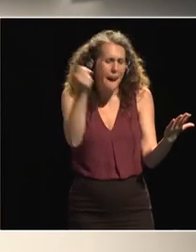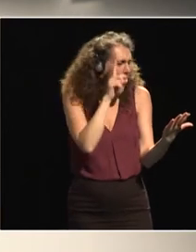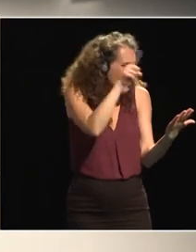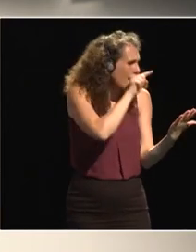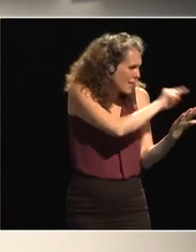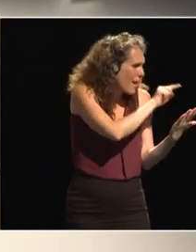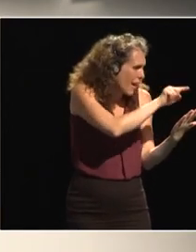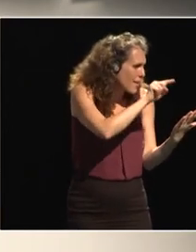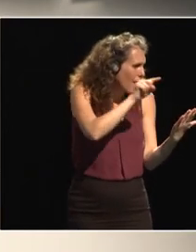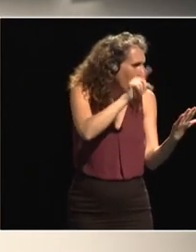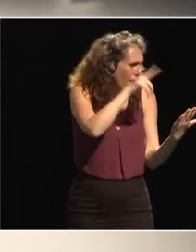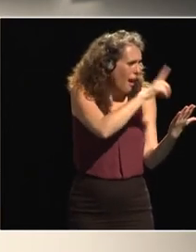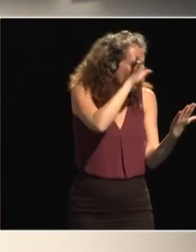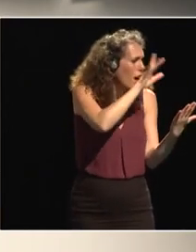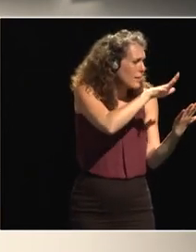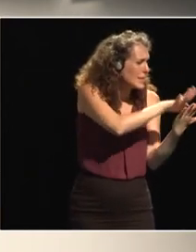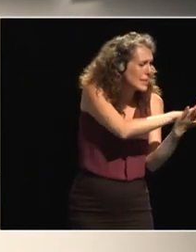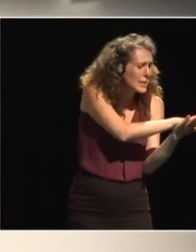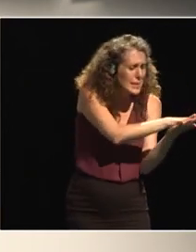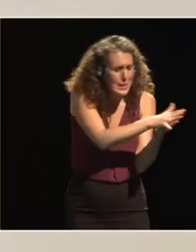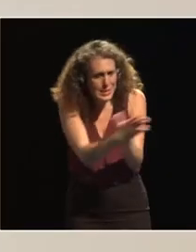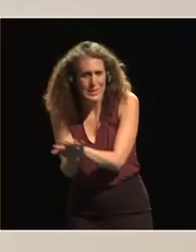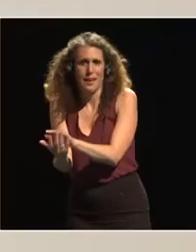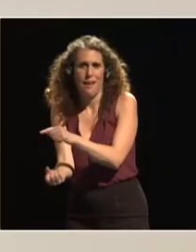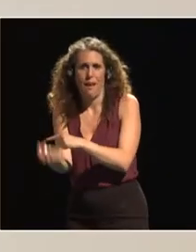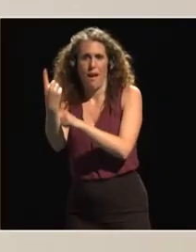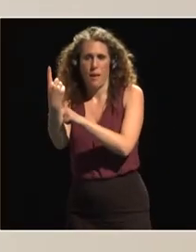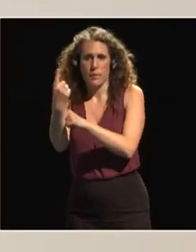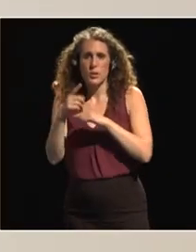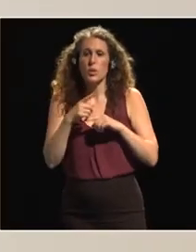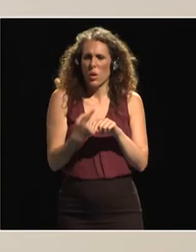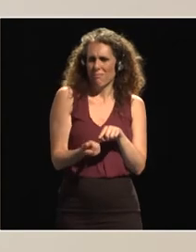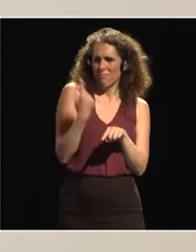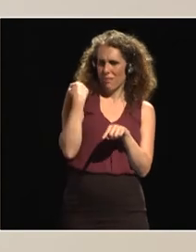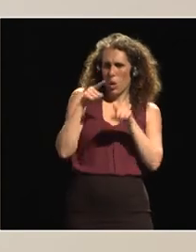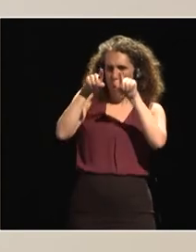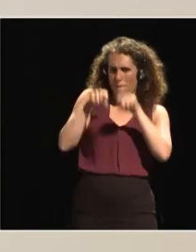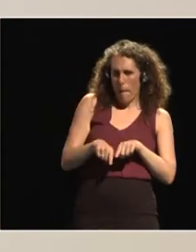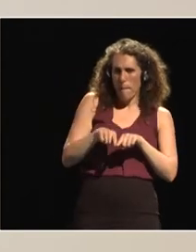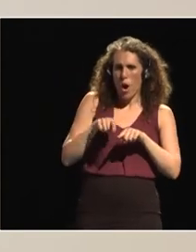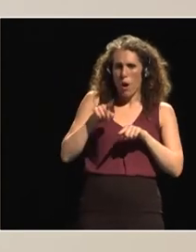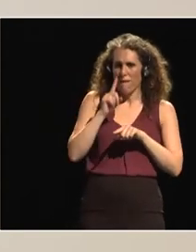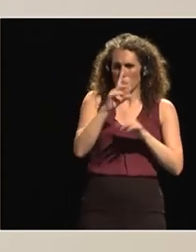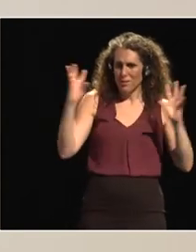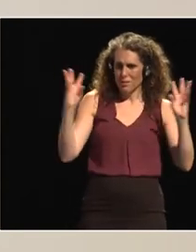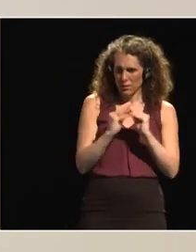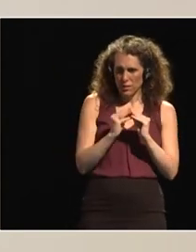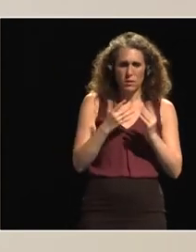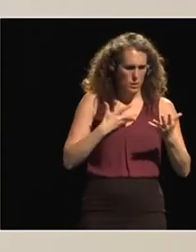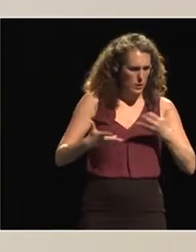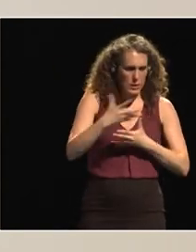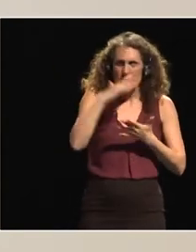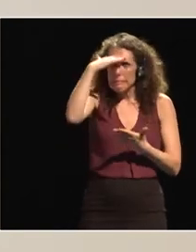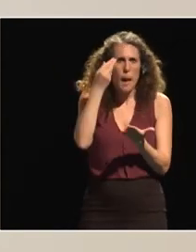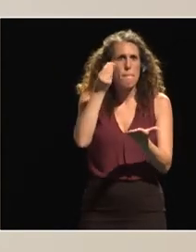see the action so the external investment plan was the first bit of the action in november where we're trying to mobilize some financial